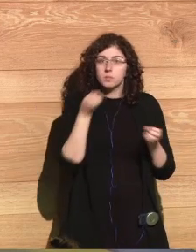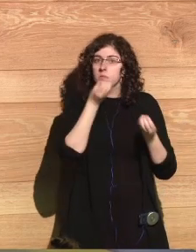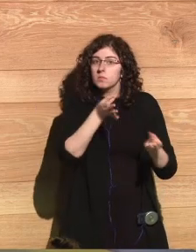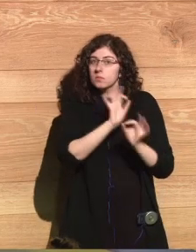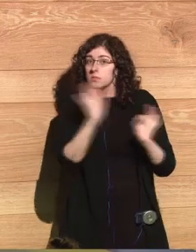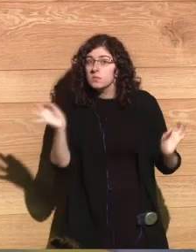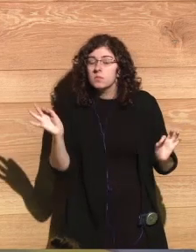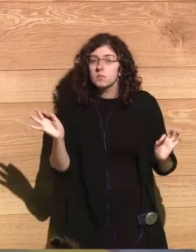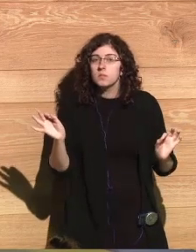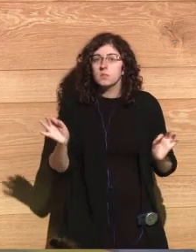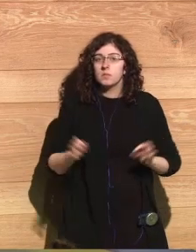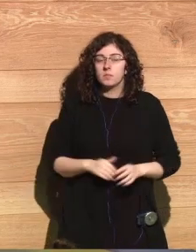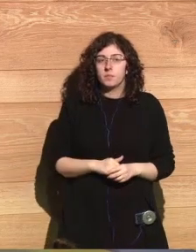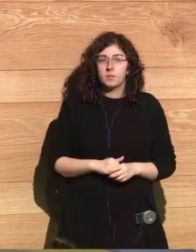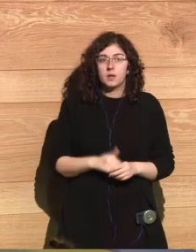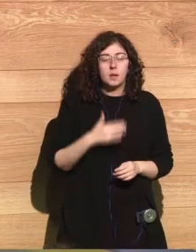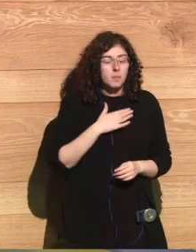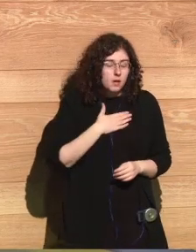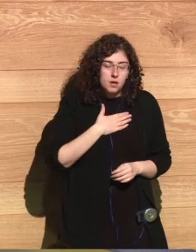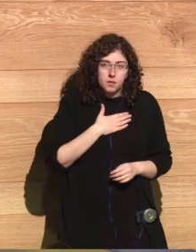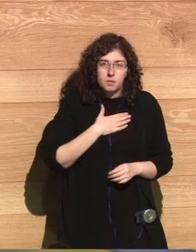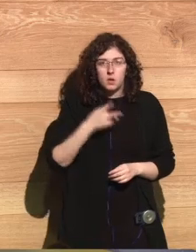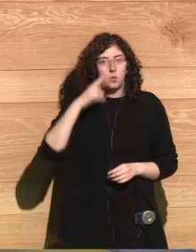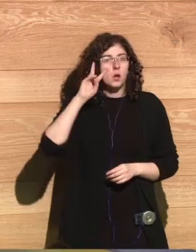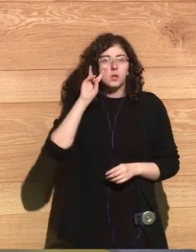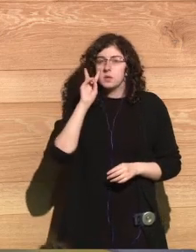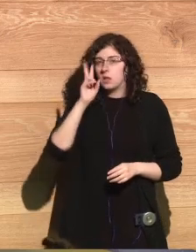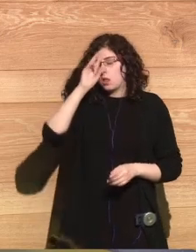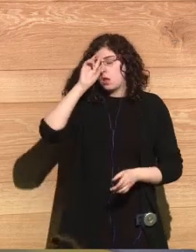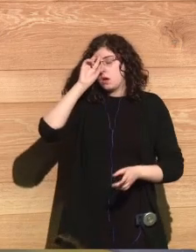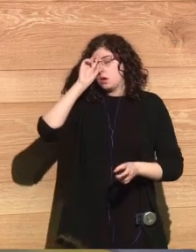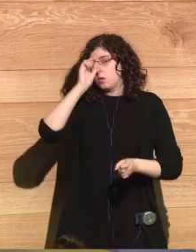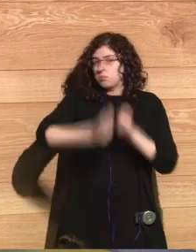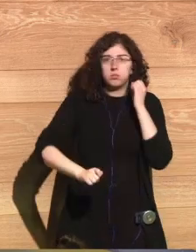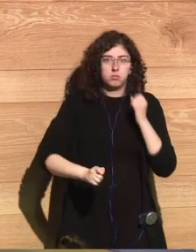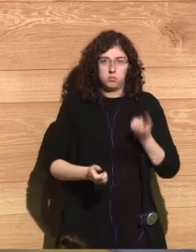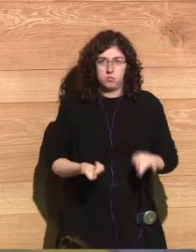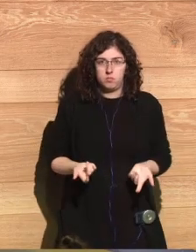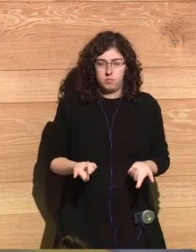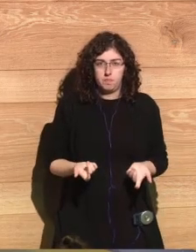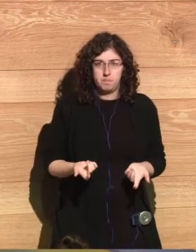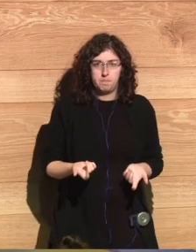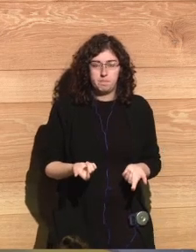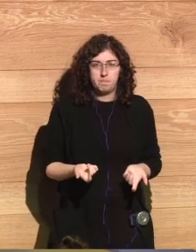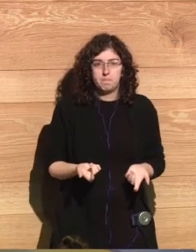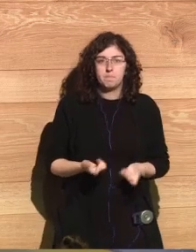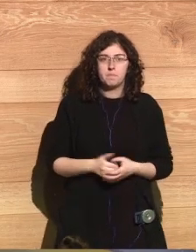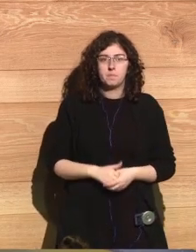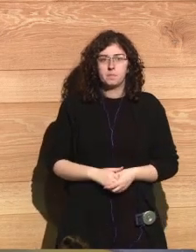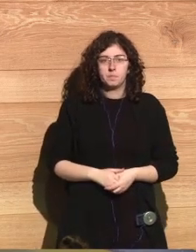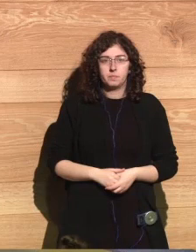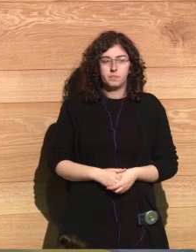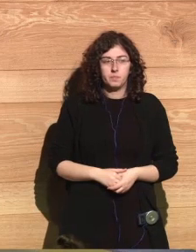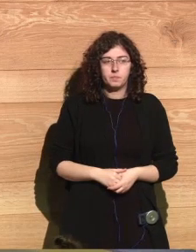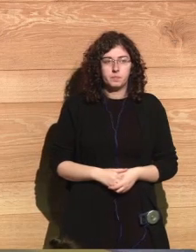was a traumatic experience for me. I did the soul searching. I I